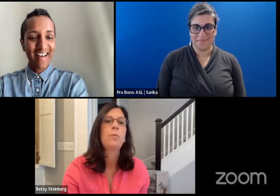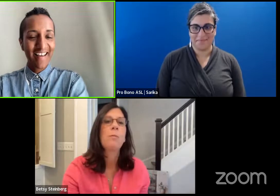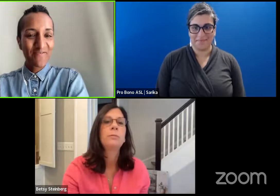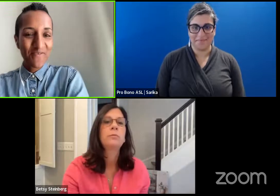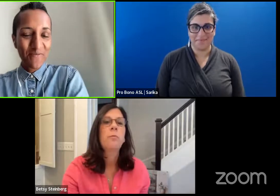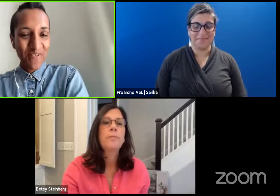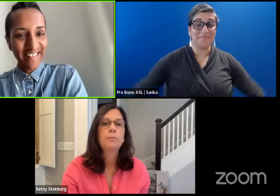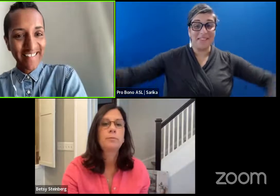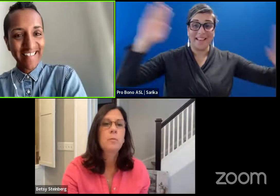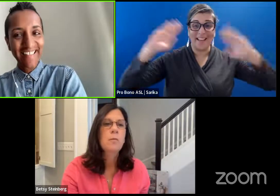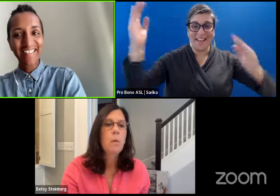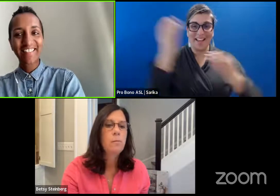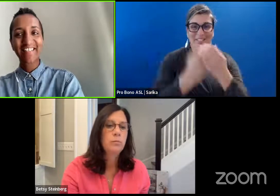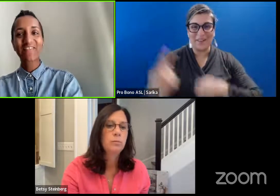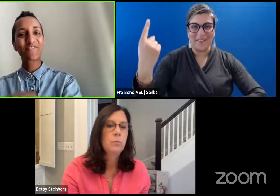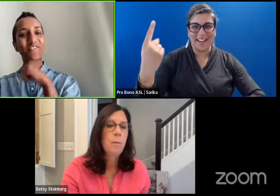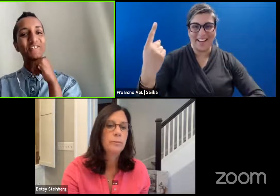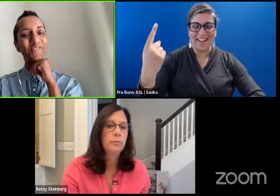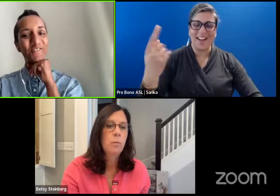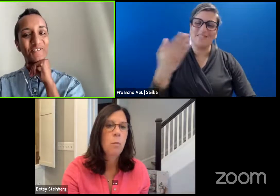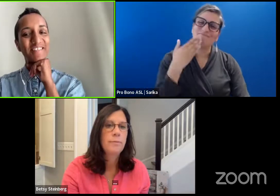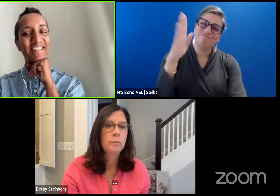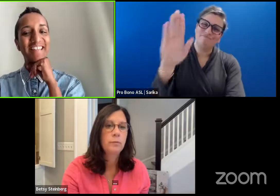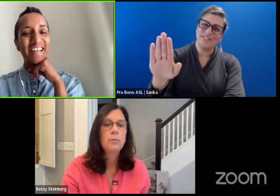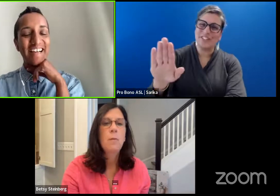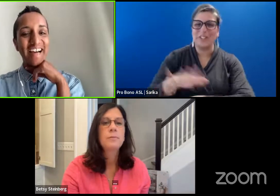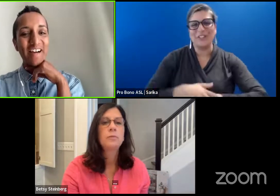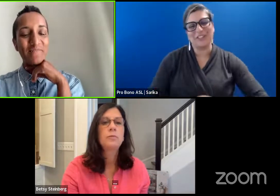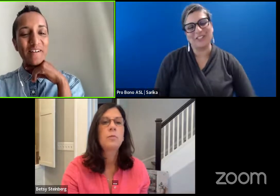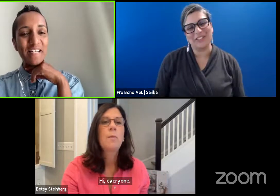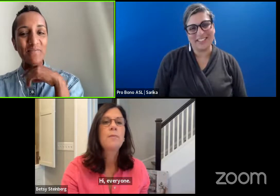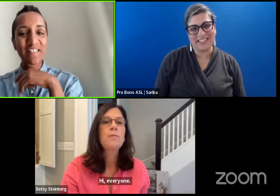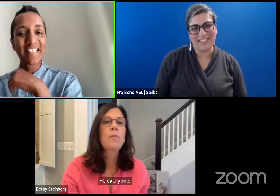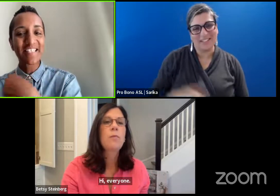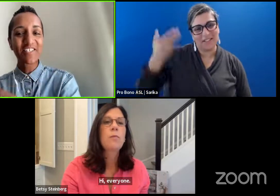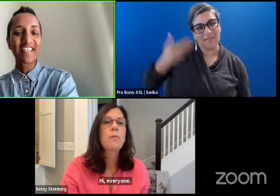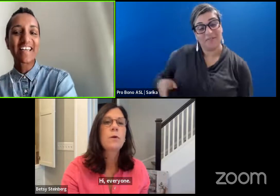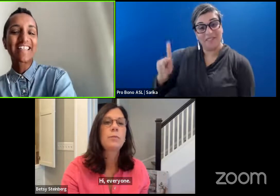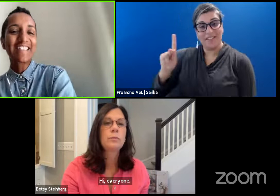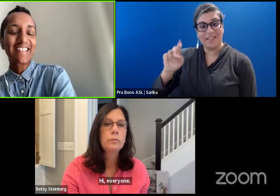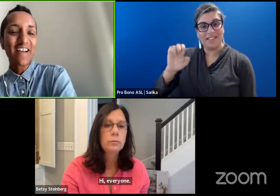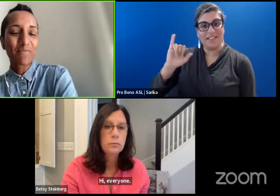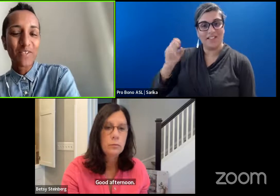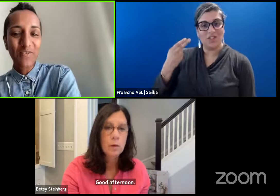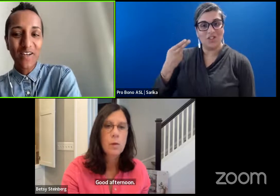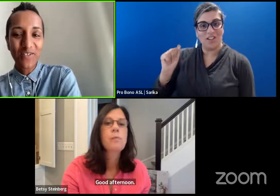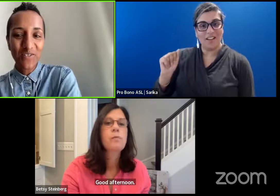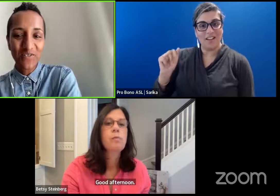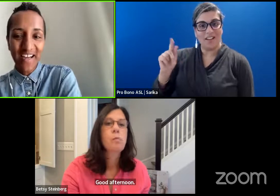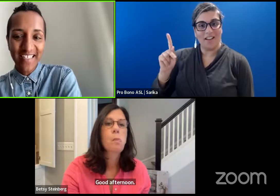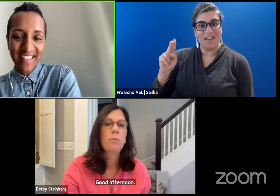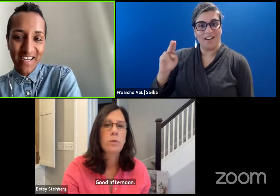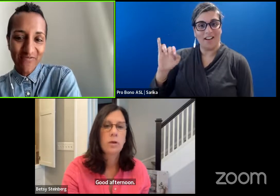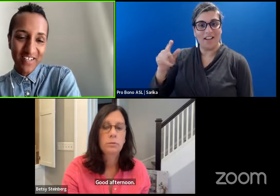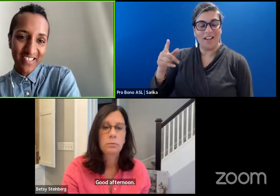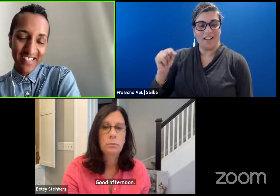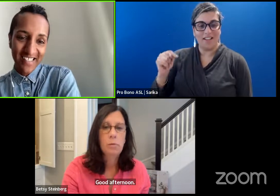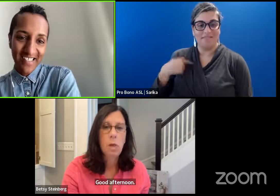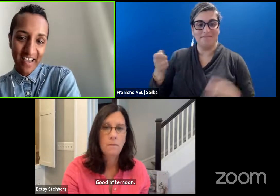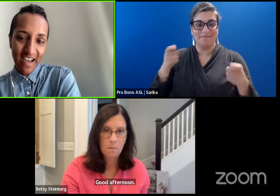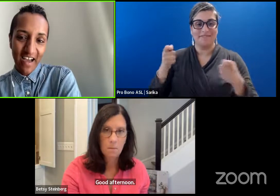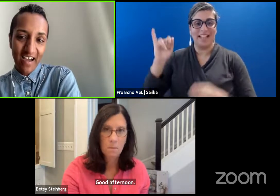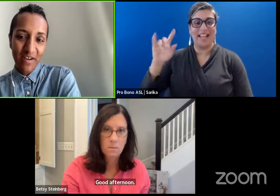Hi everyone. Good afternoon. My name is Keisha Knight. I'm the director of IDA